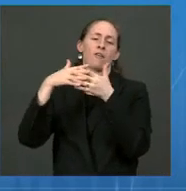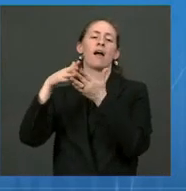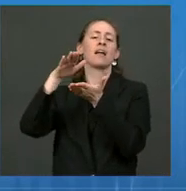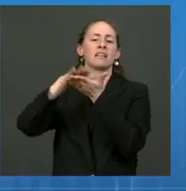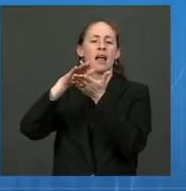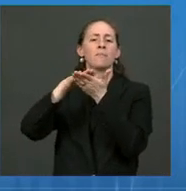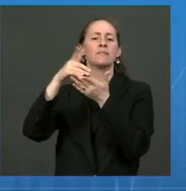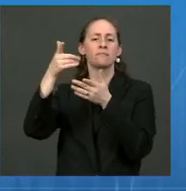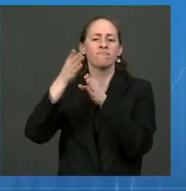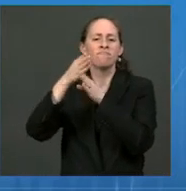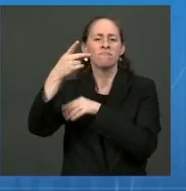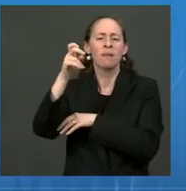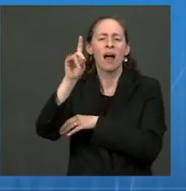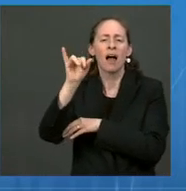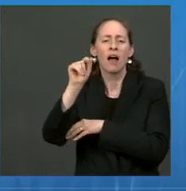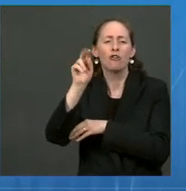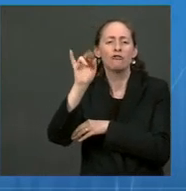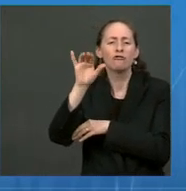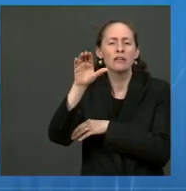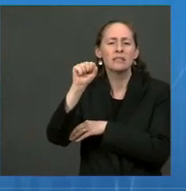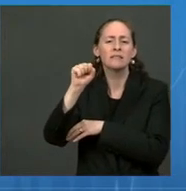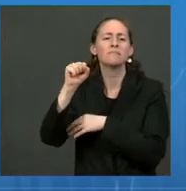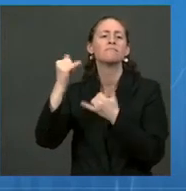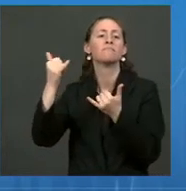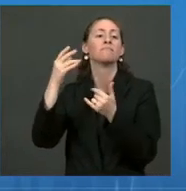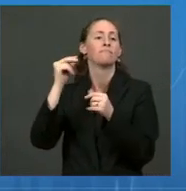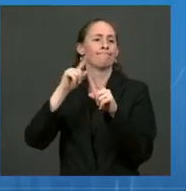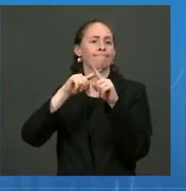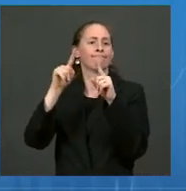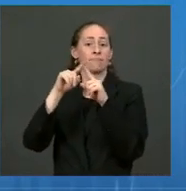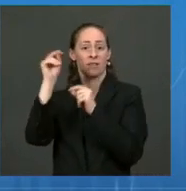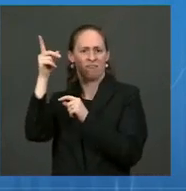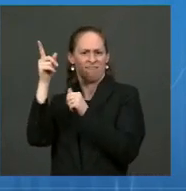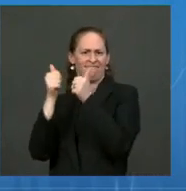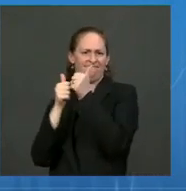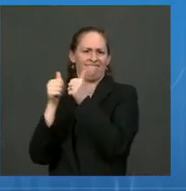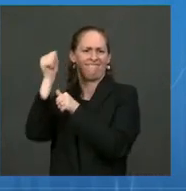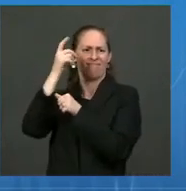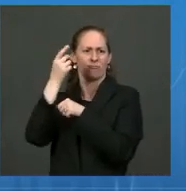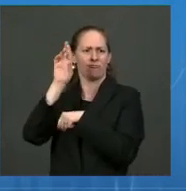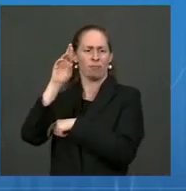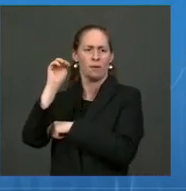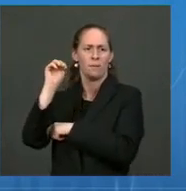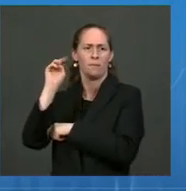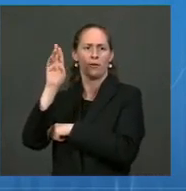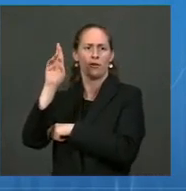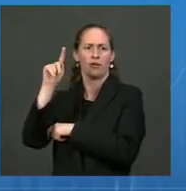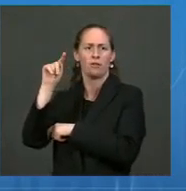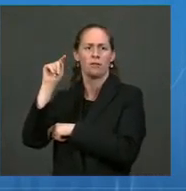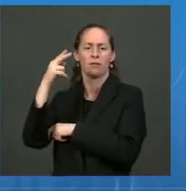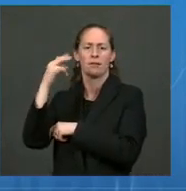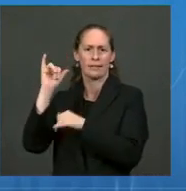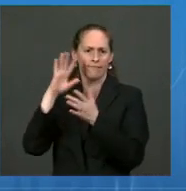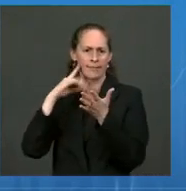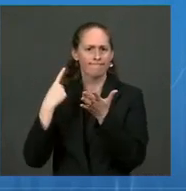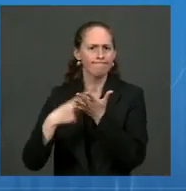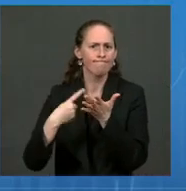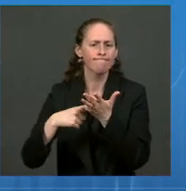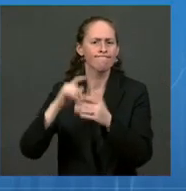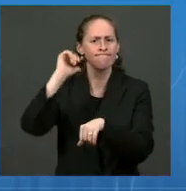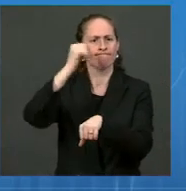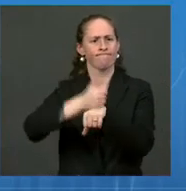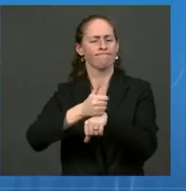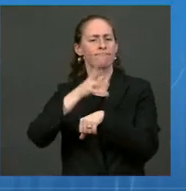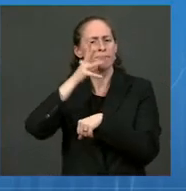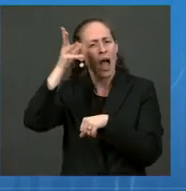Dr. Vivek Murphy, is setting up the partnerships leadership, sorry, the Parents Leadership Corps, a group of well-known medical